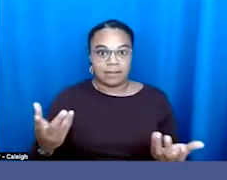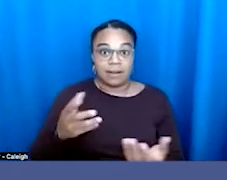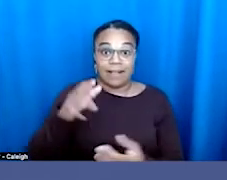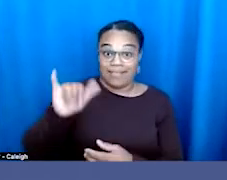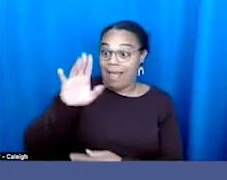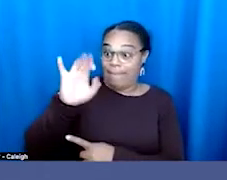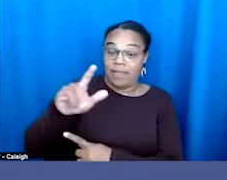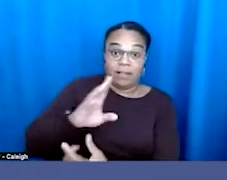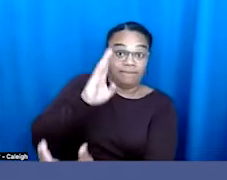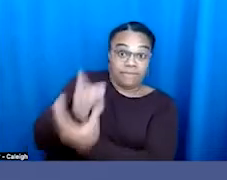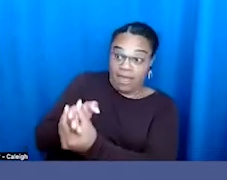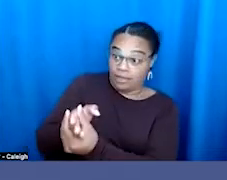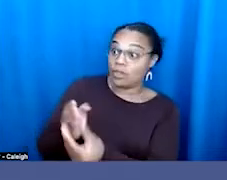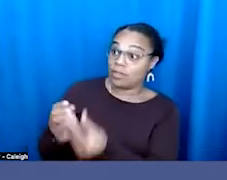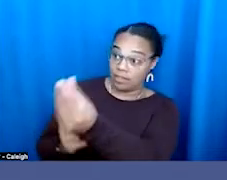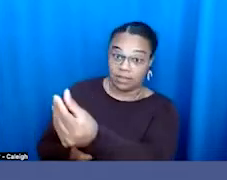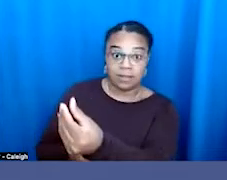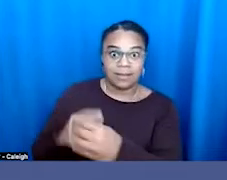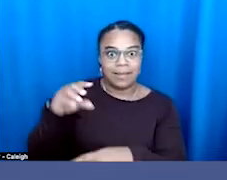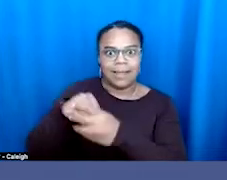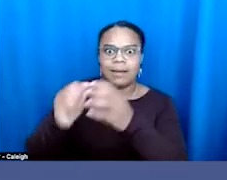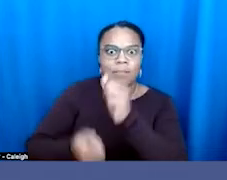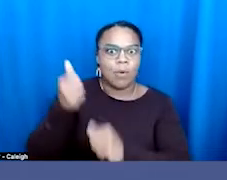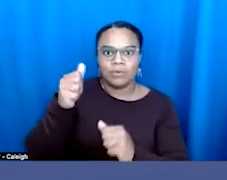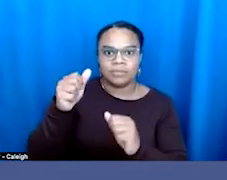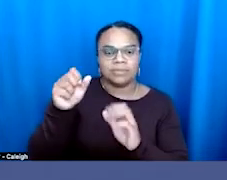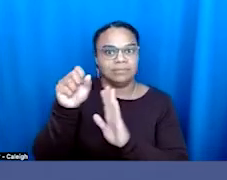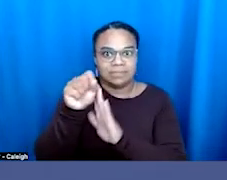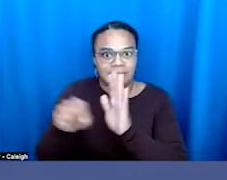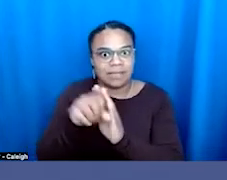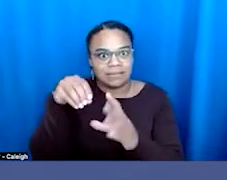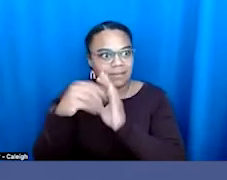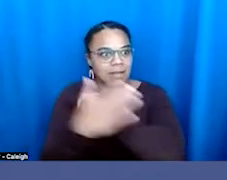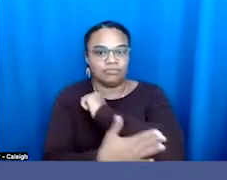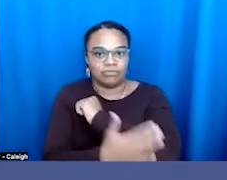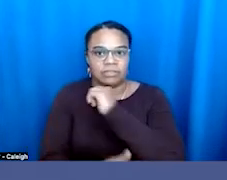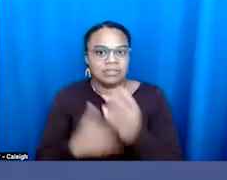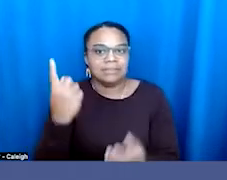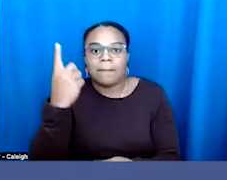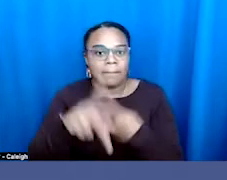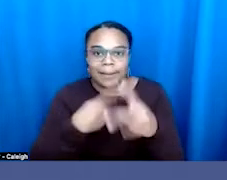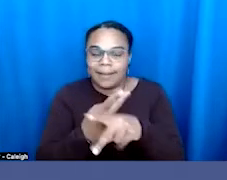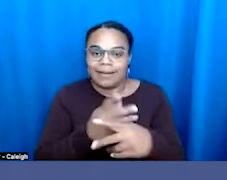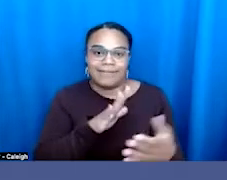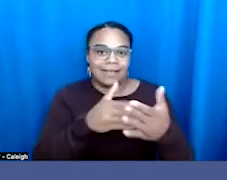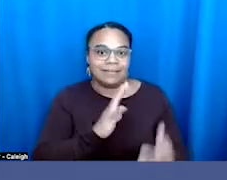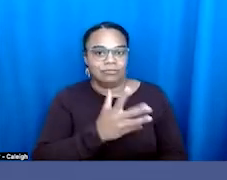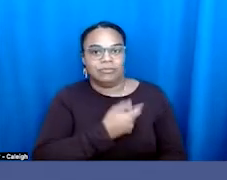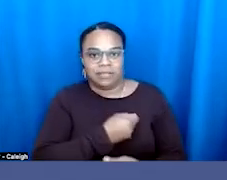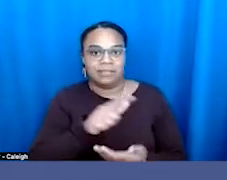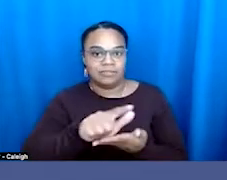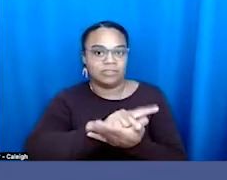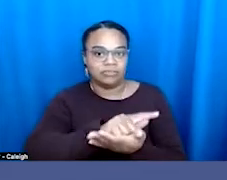um, in most of the country. I mean, some kind of anti-transgender legislation was filed